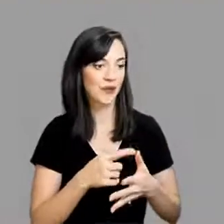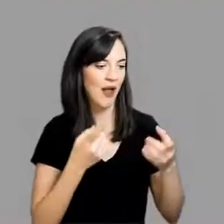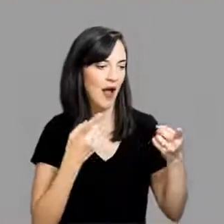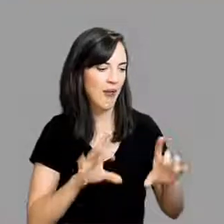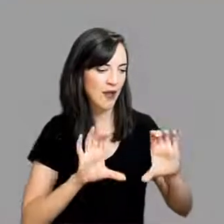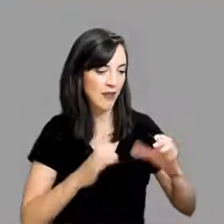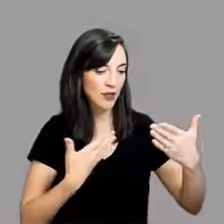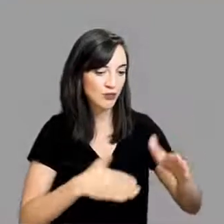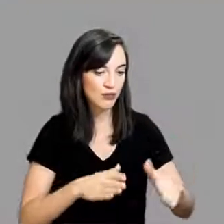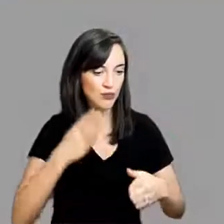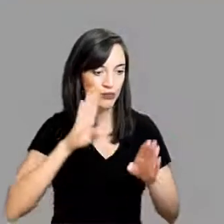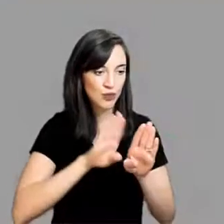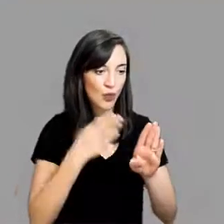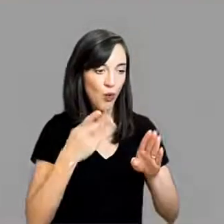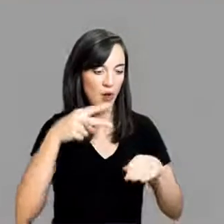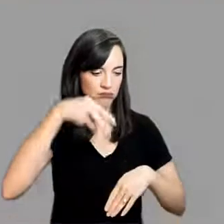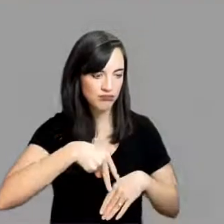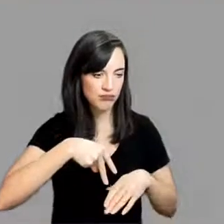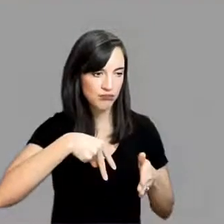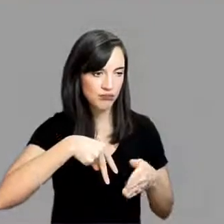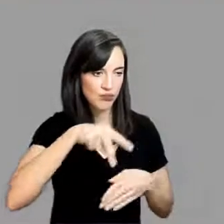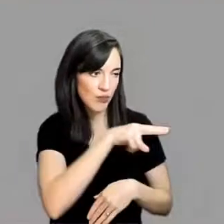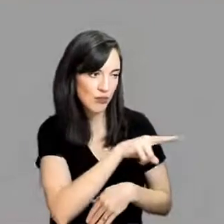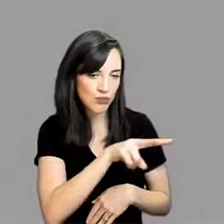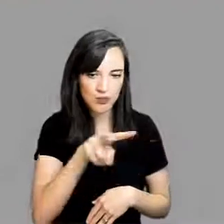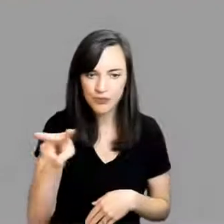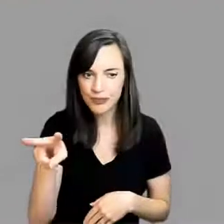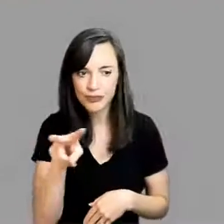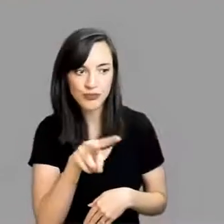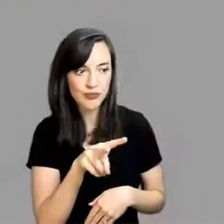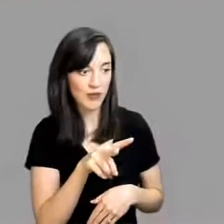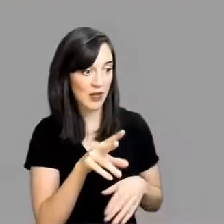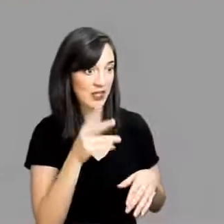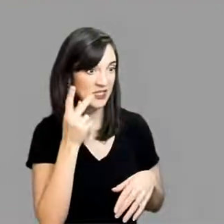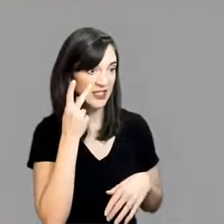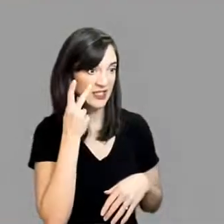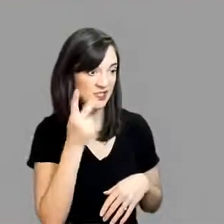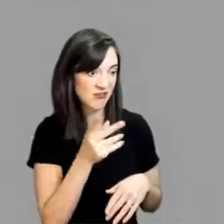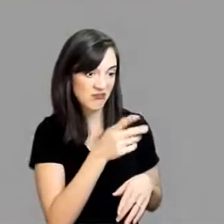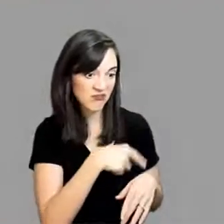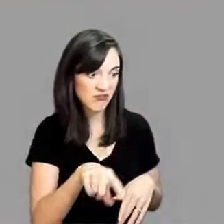classroom, how organized does my classroom appear to be, and is it clutter-free?